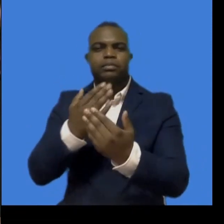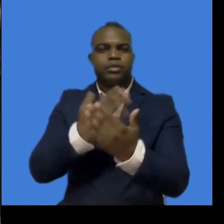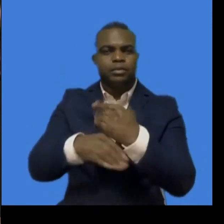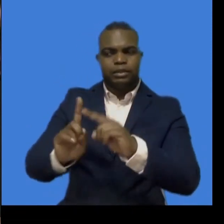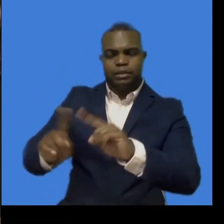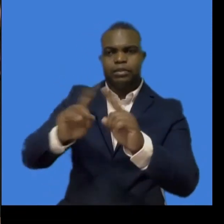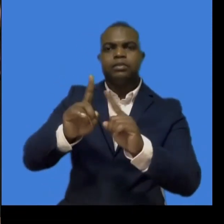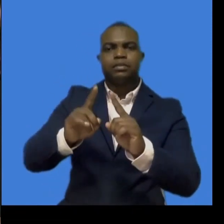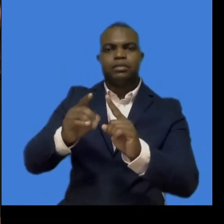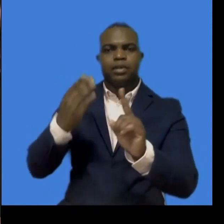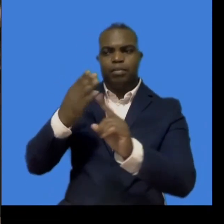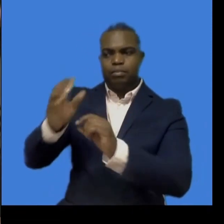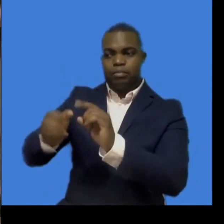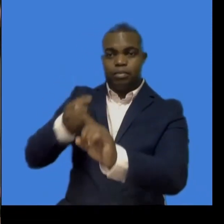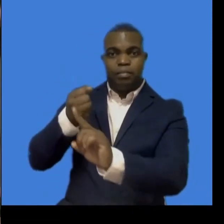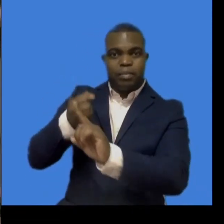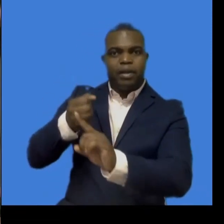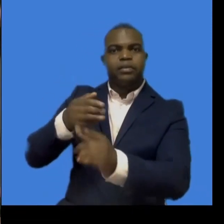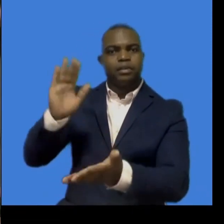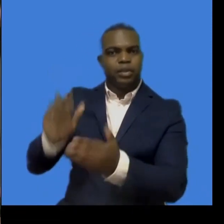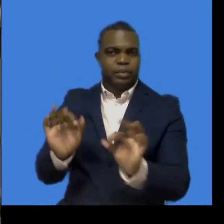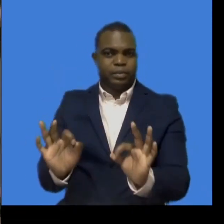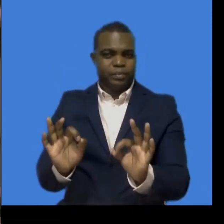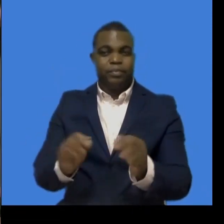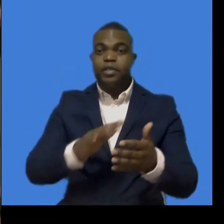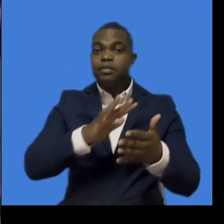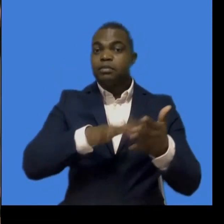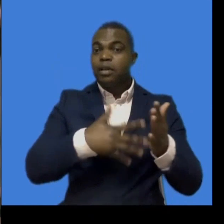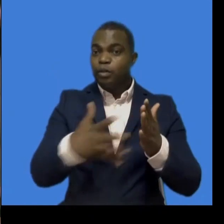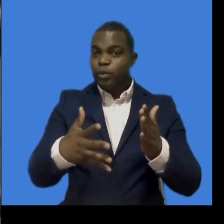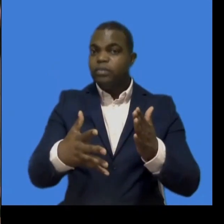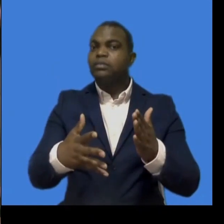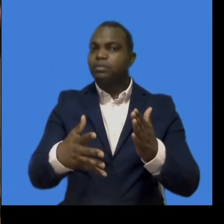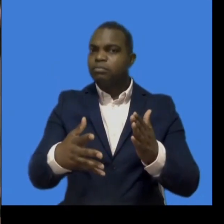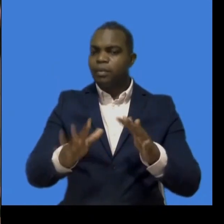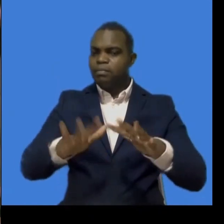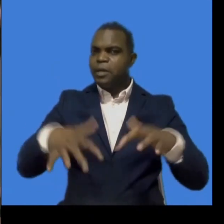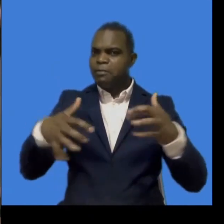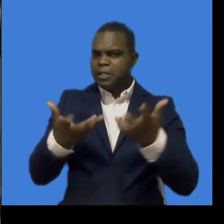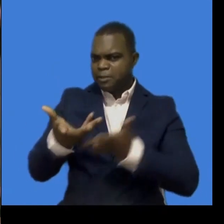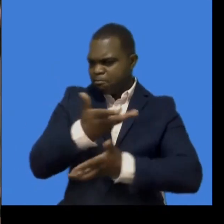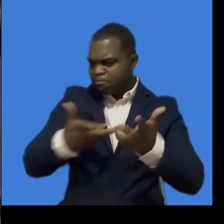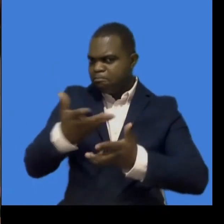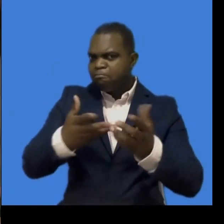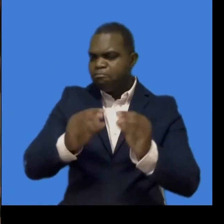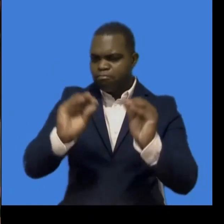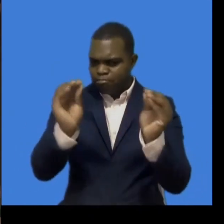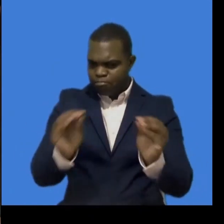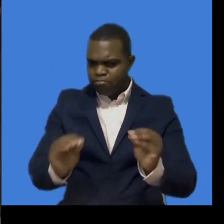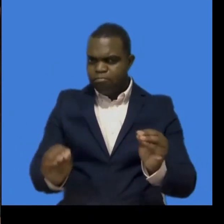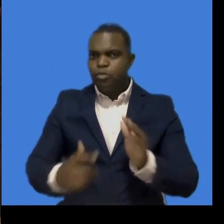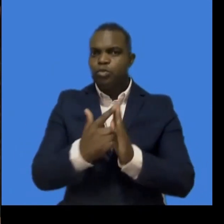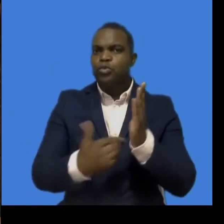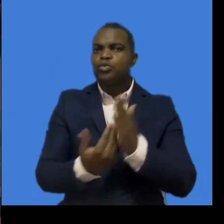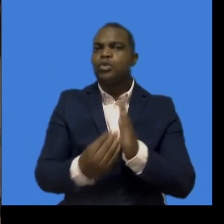and hearing impaired communities in Sri Lanka. The Visually Impaired Rehabilitation Trust Fund plays a significant